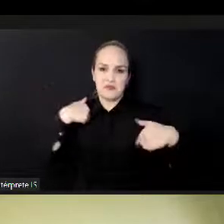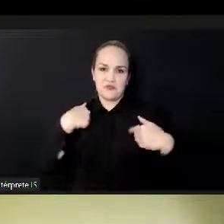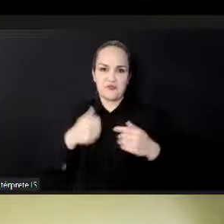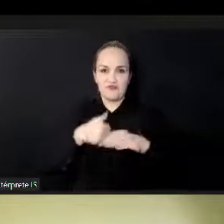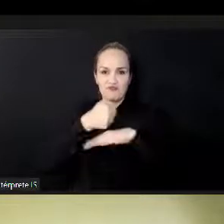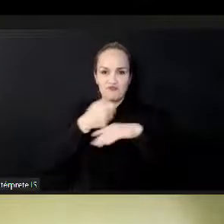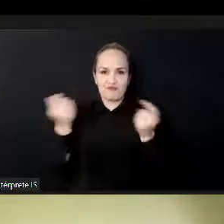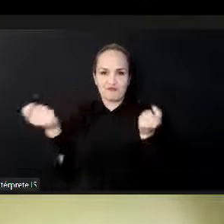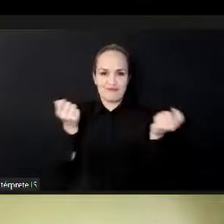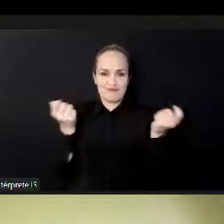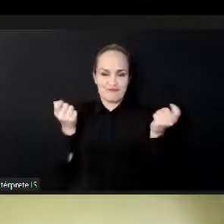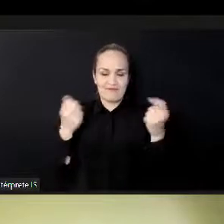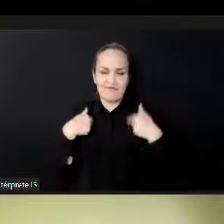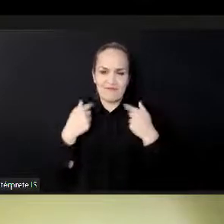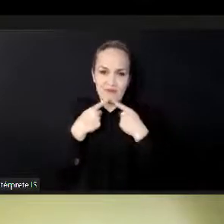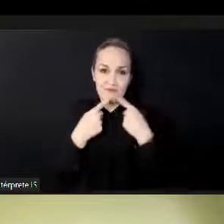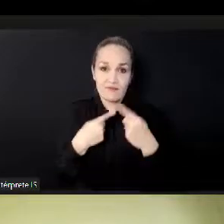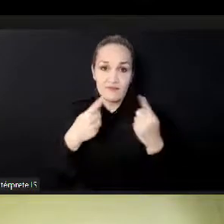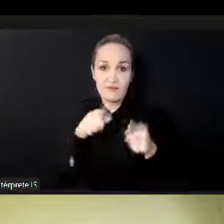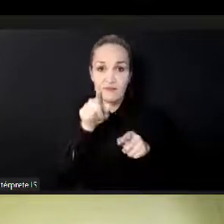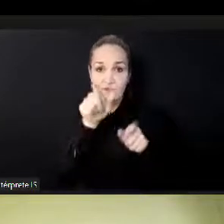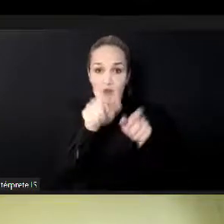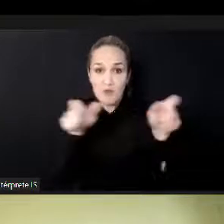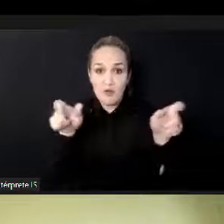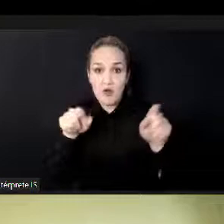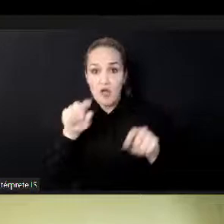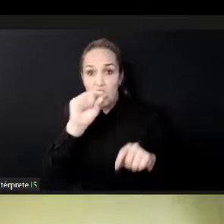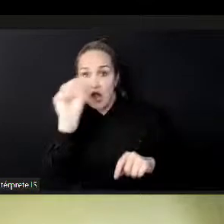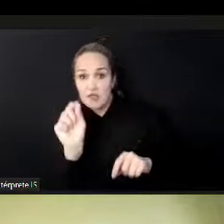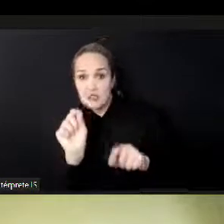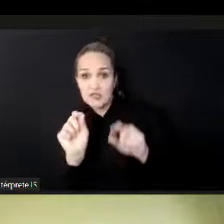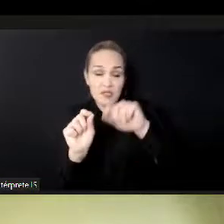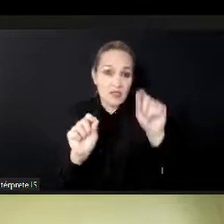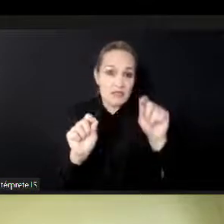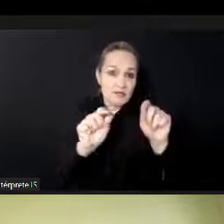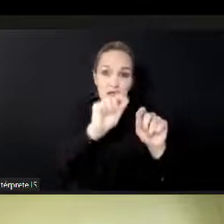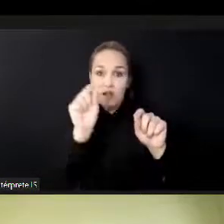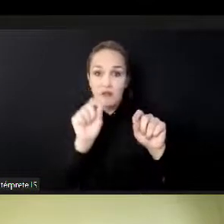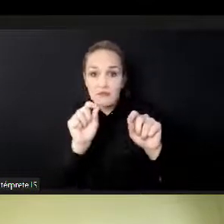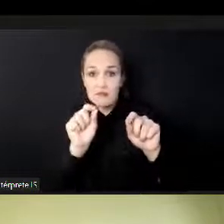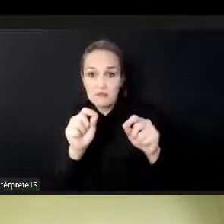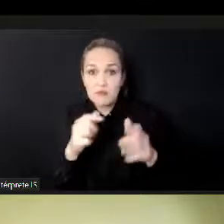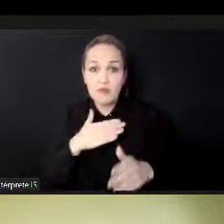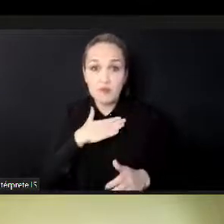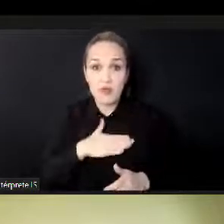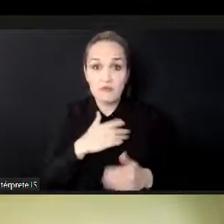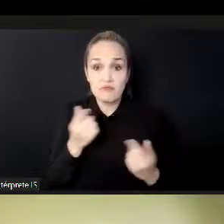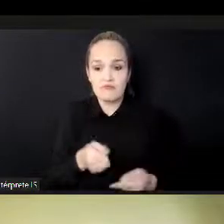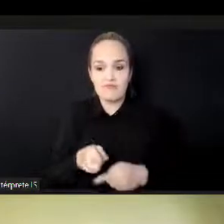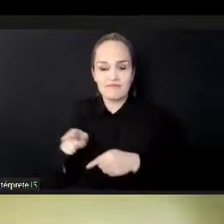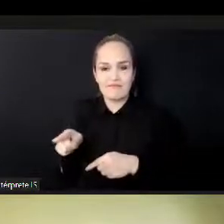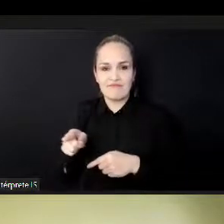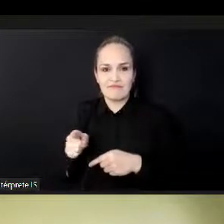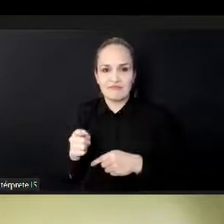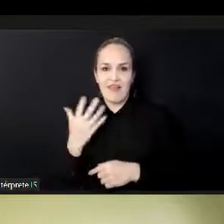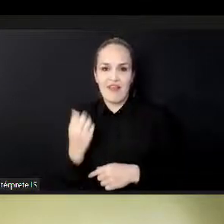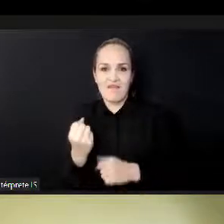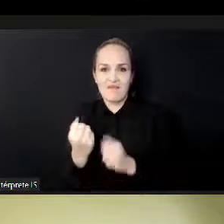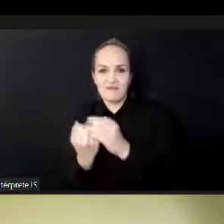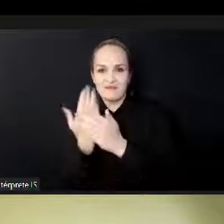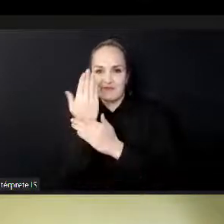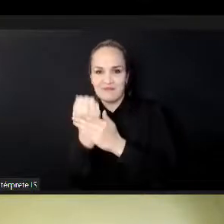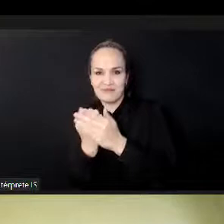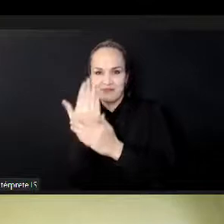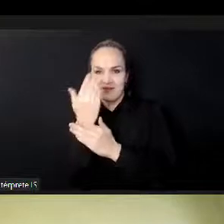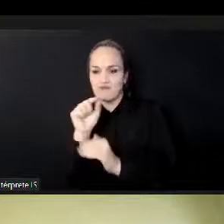box or raise your hand. I'm moderating or looking at the Q&A box. So if the question... You know,